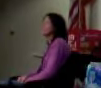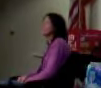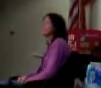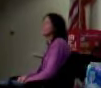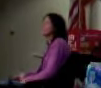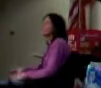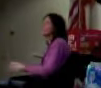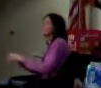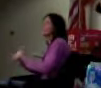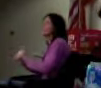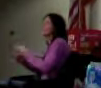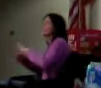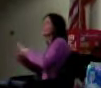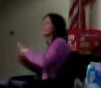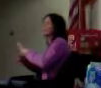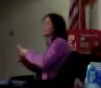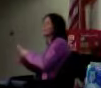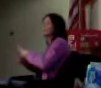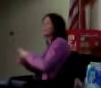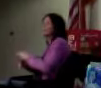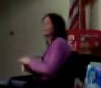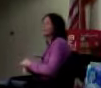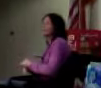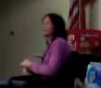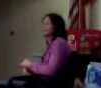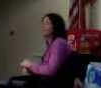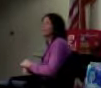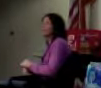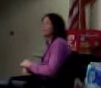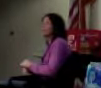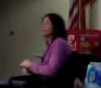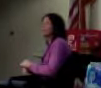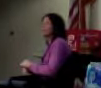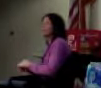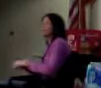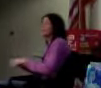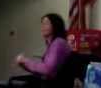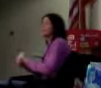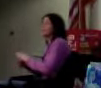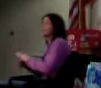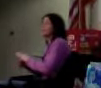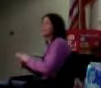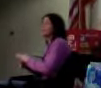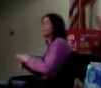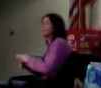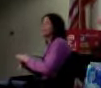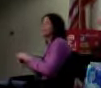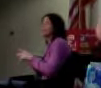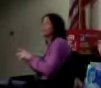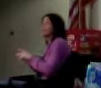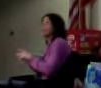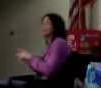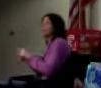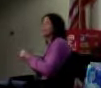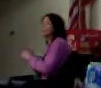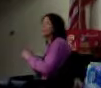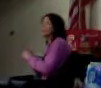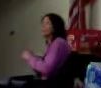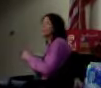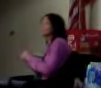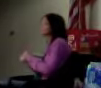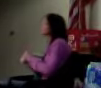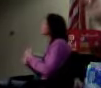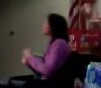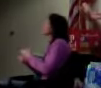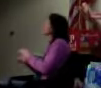We take raw meat, and we don't take, like, pre-formed hamburgers. We take raw meat, and we just, like, put the seasonings in it, and then turn it into patties and grow